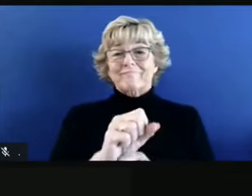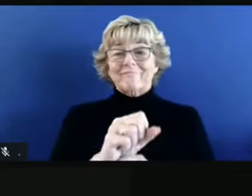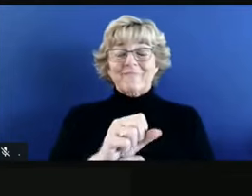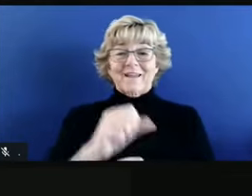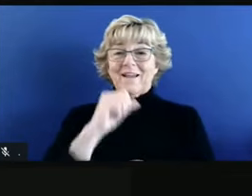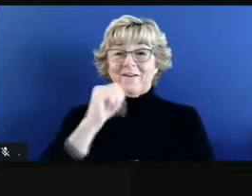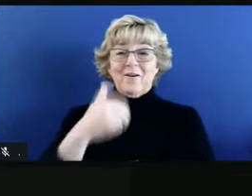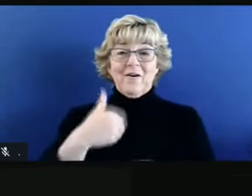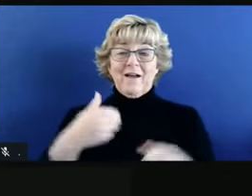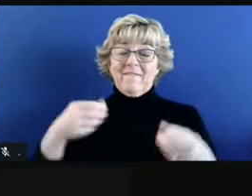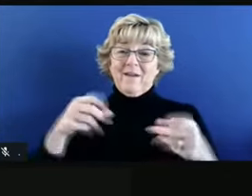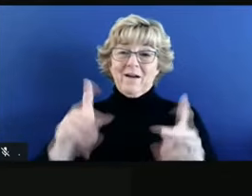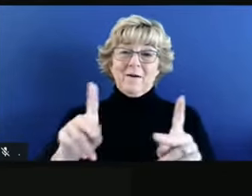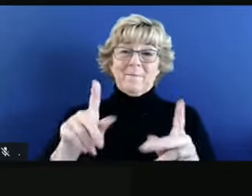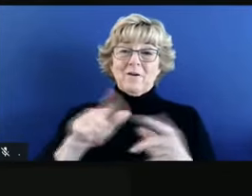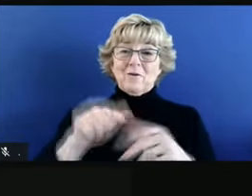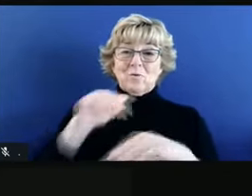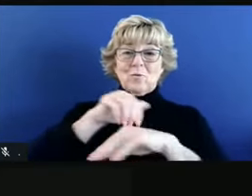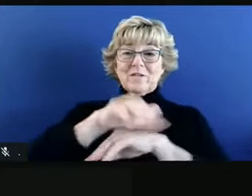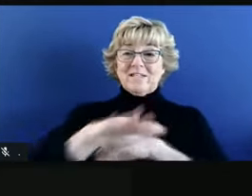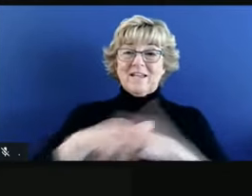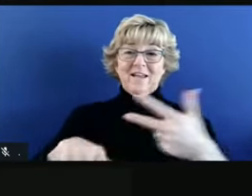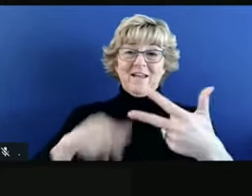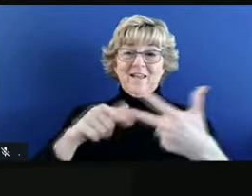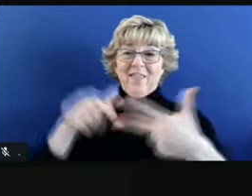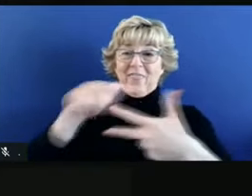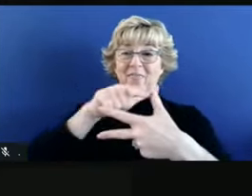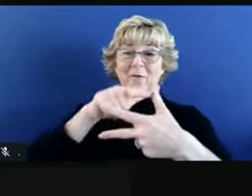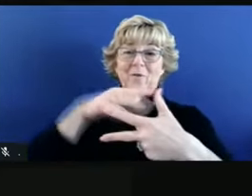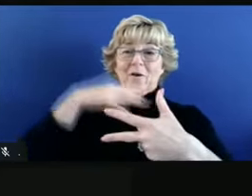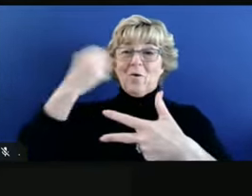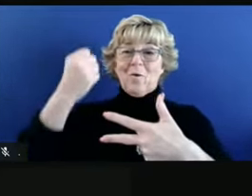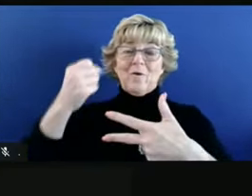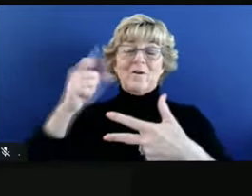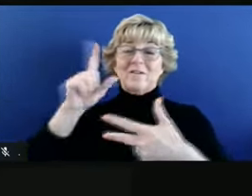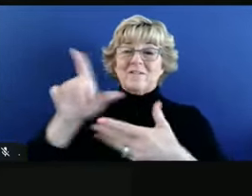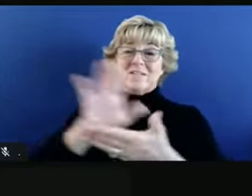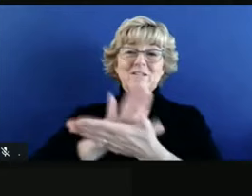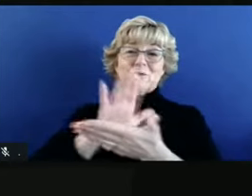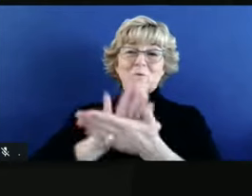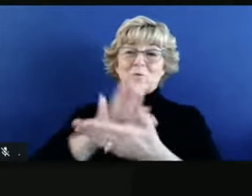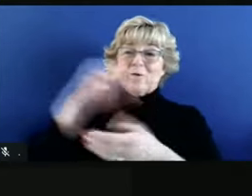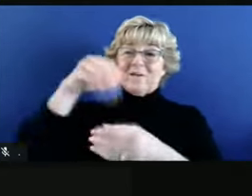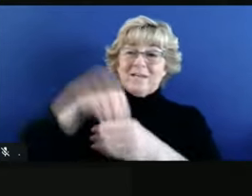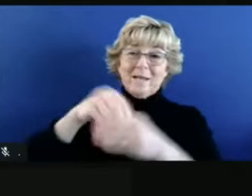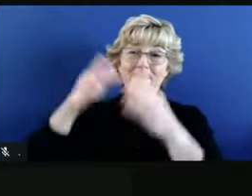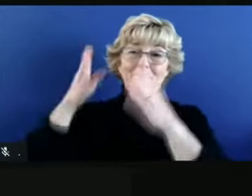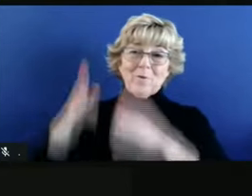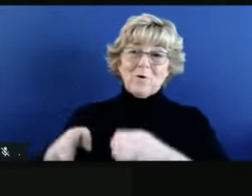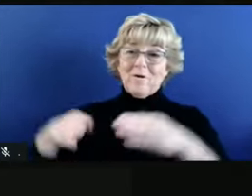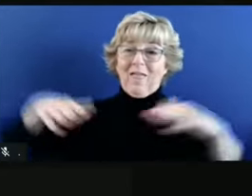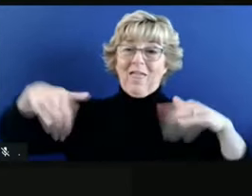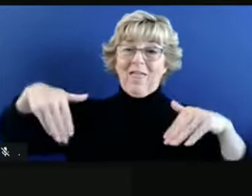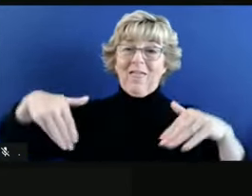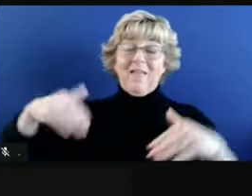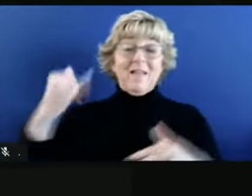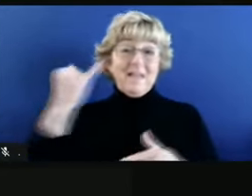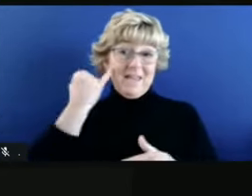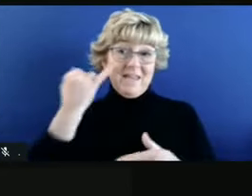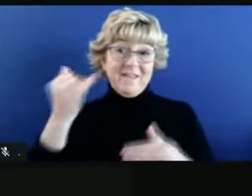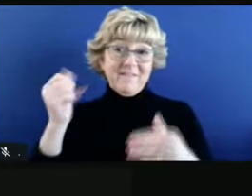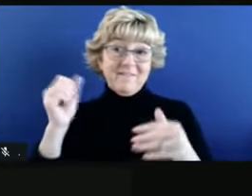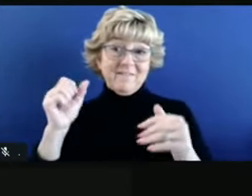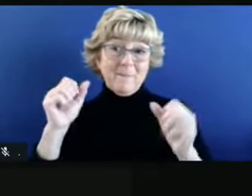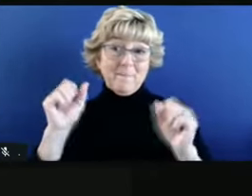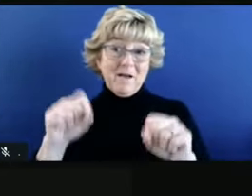opportunity yet to be able to send those three to in-person education. But if the chance afforded us to